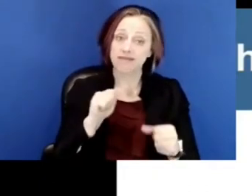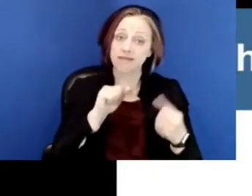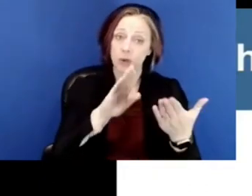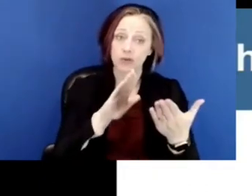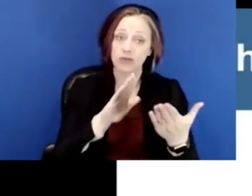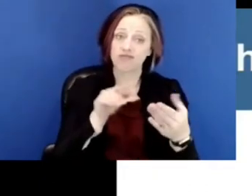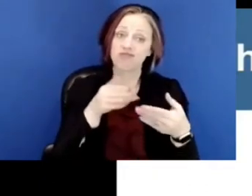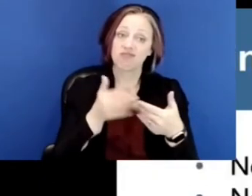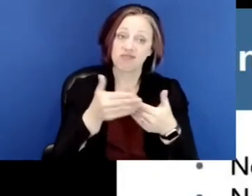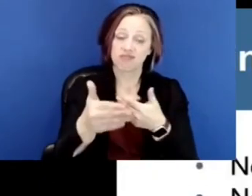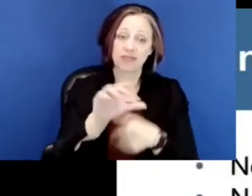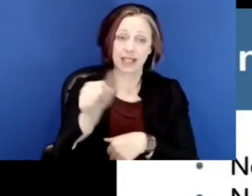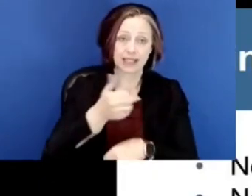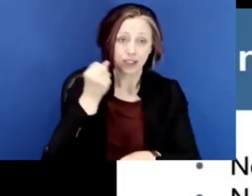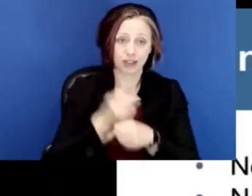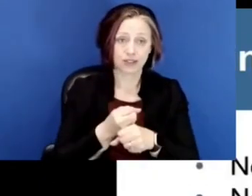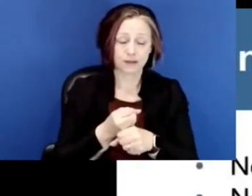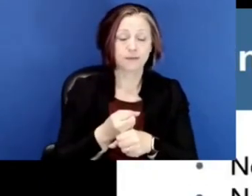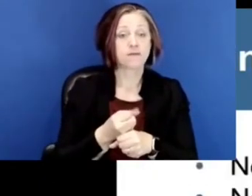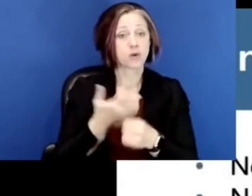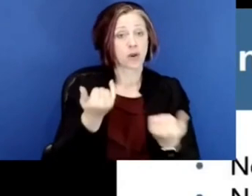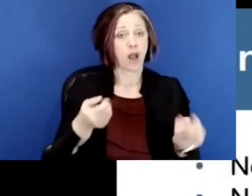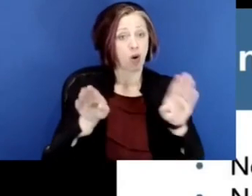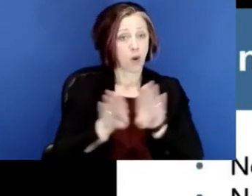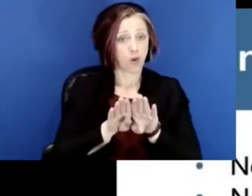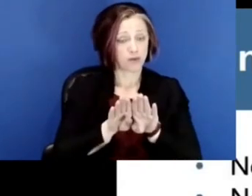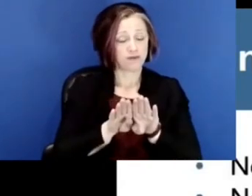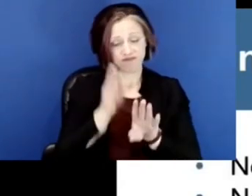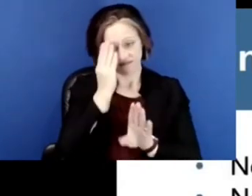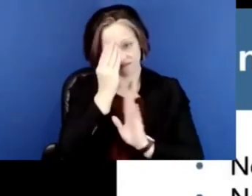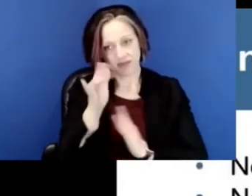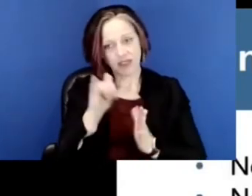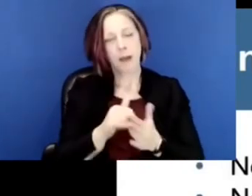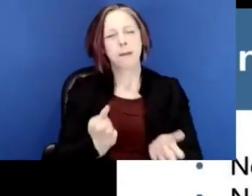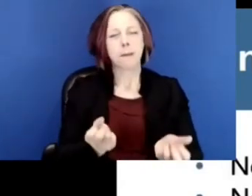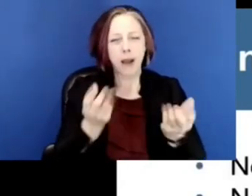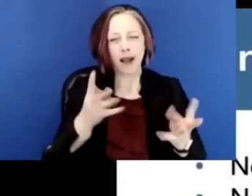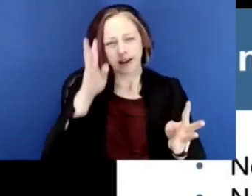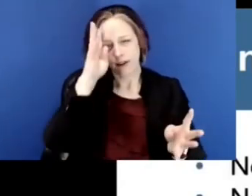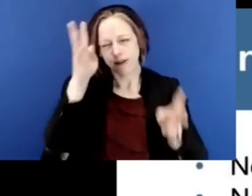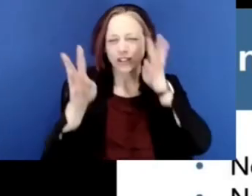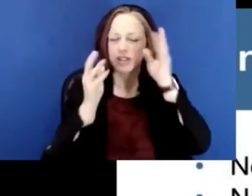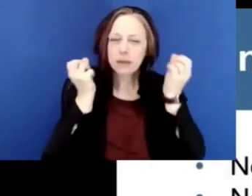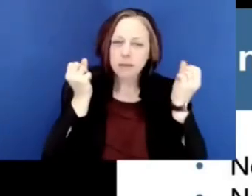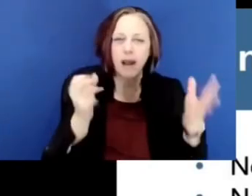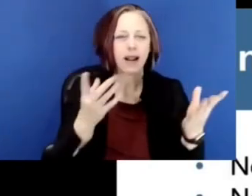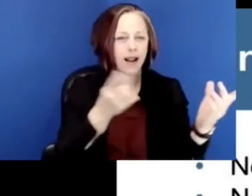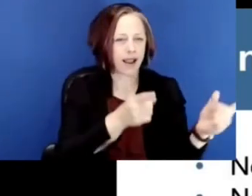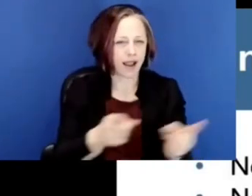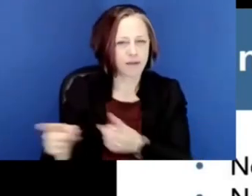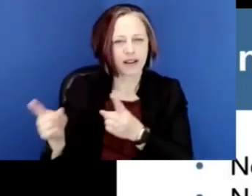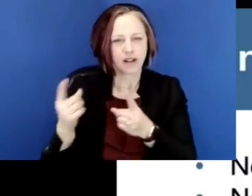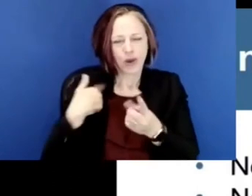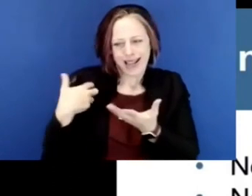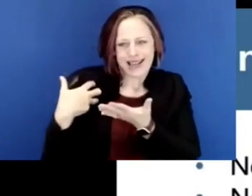agenda over this coming decade. So I want to close by just noting that there are a lot of innovations that are